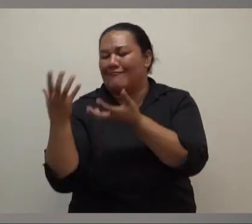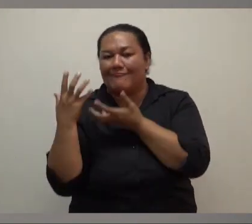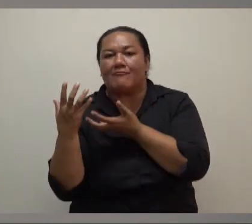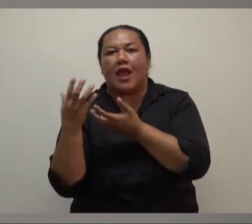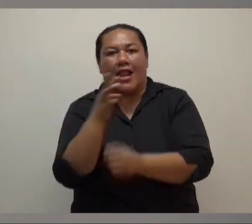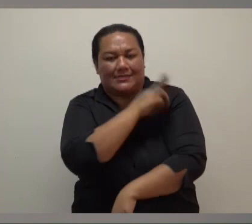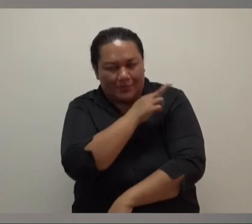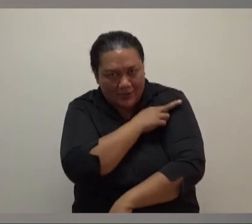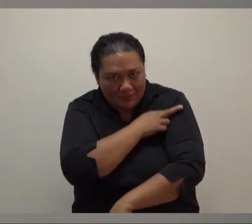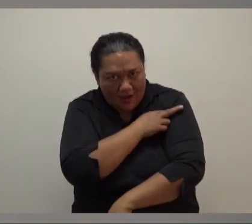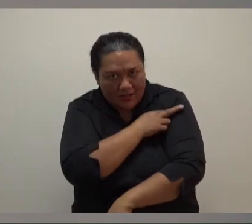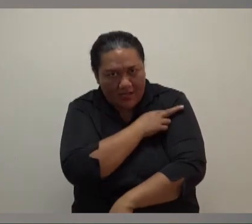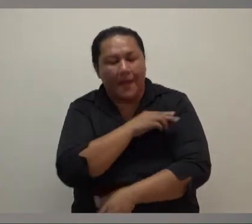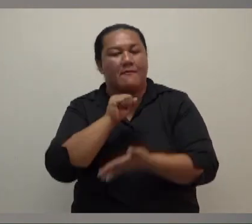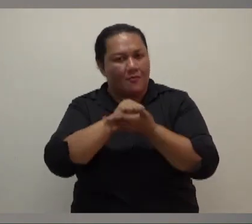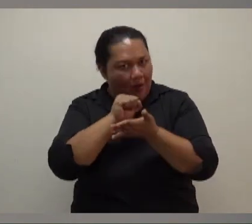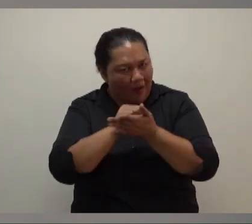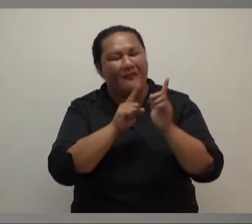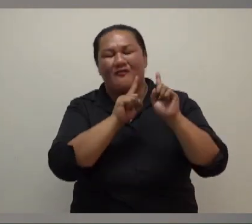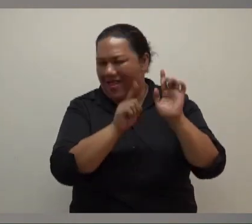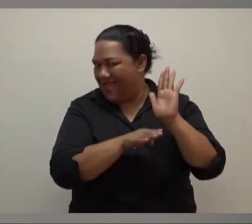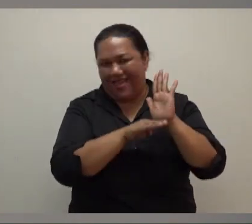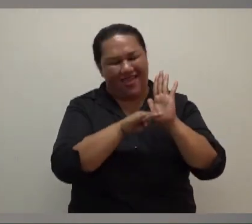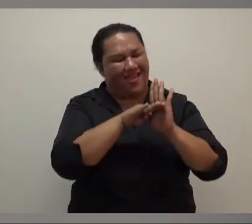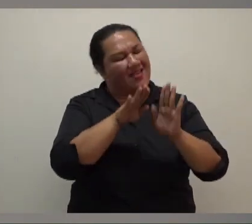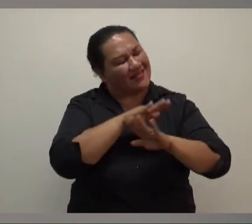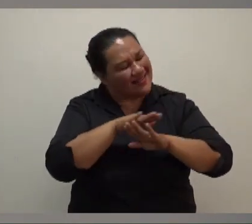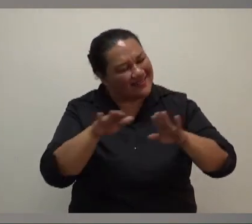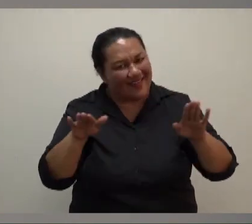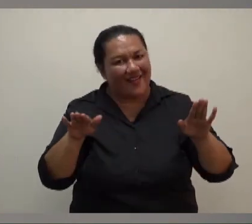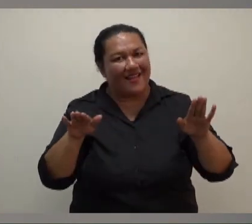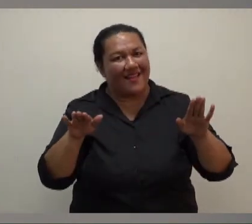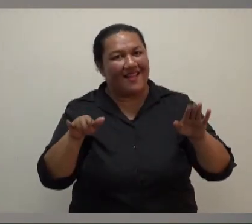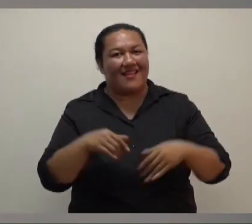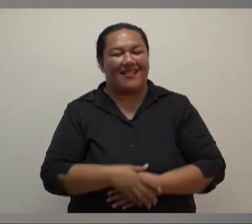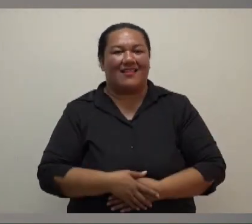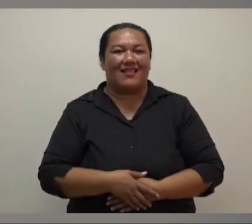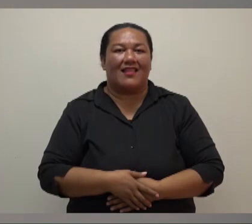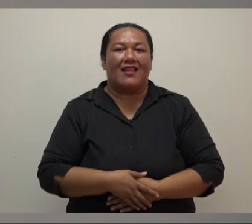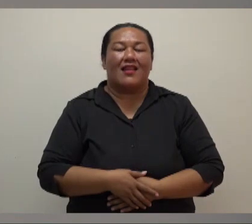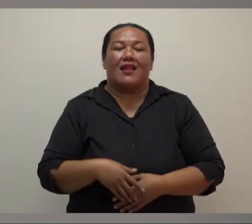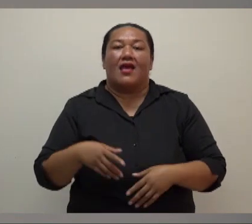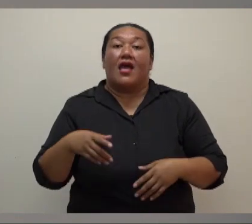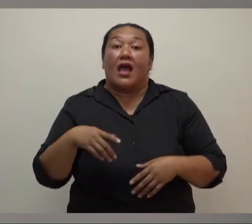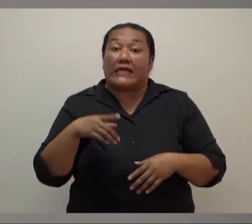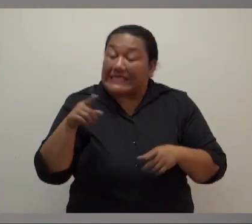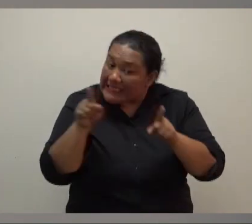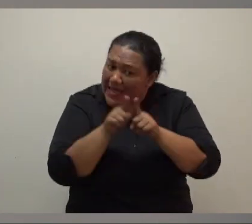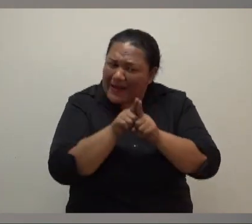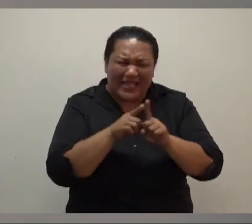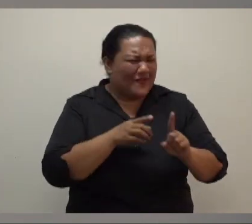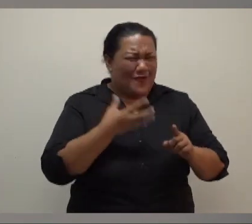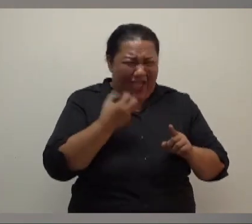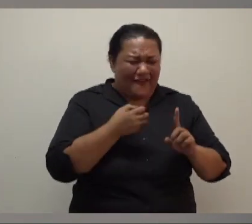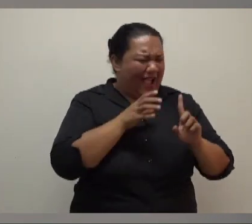because they know it's in their best interest. So we need to develop that culture. We cannot also at the same time then be going holding